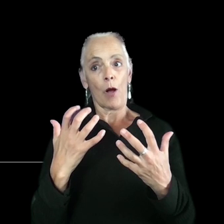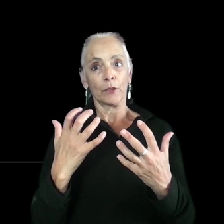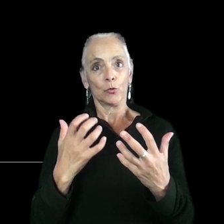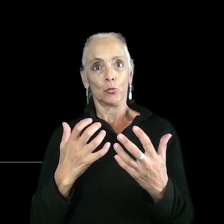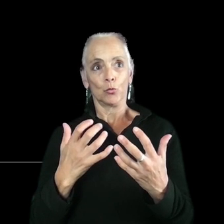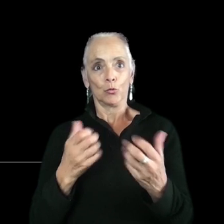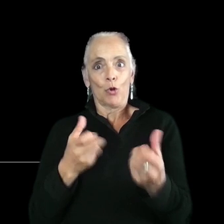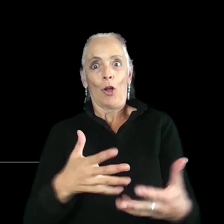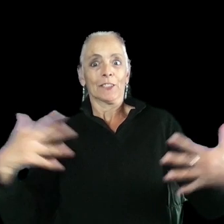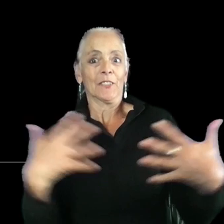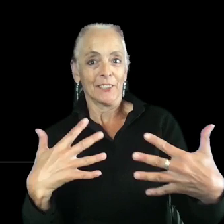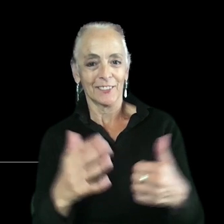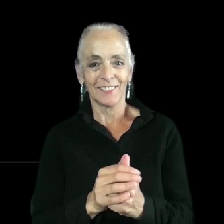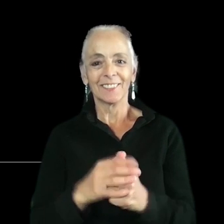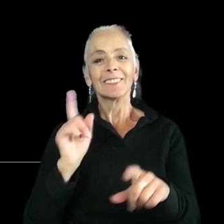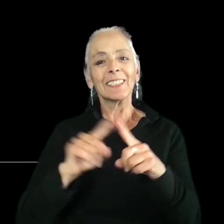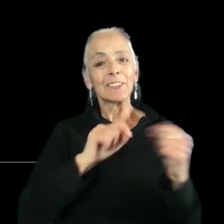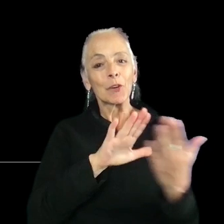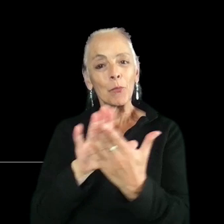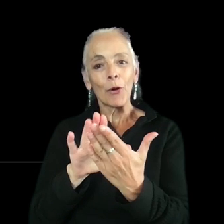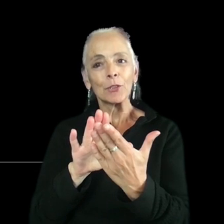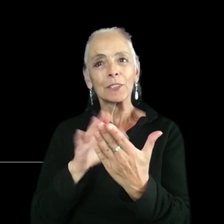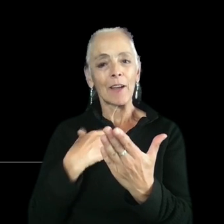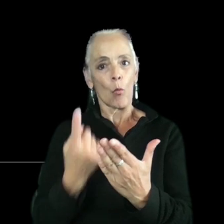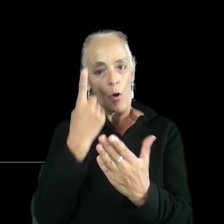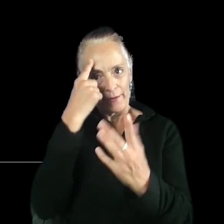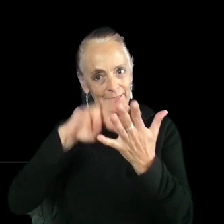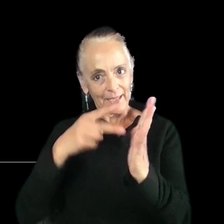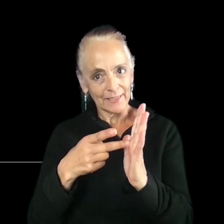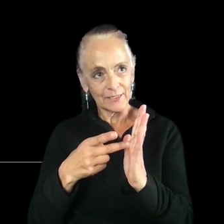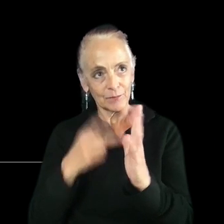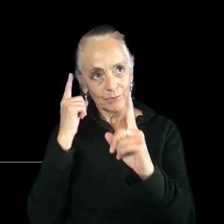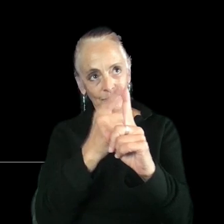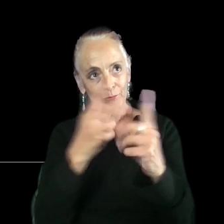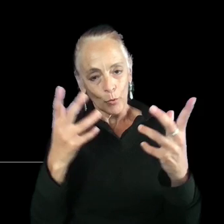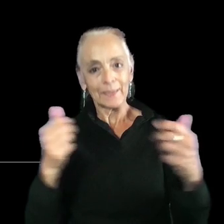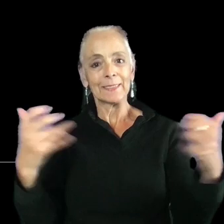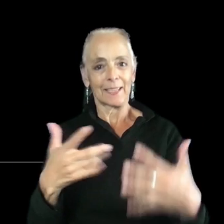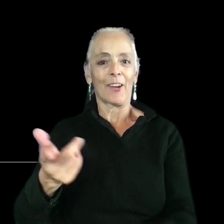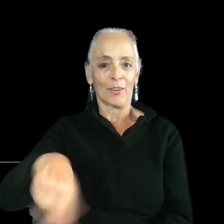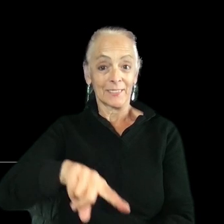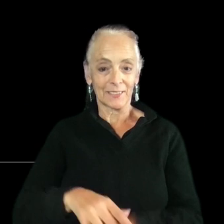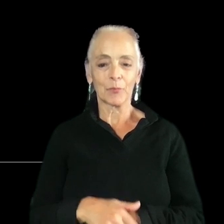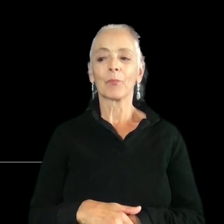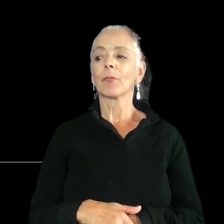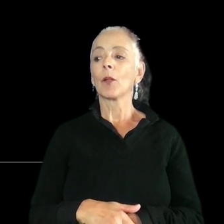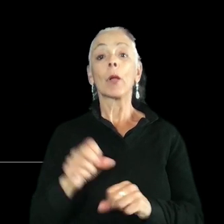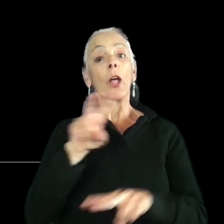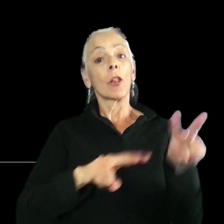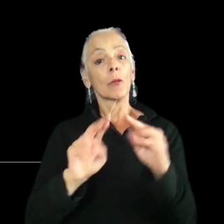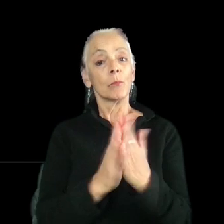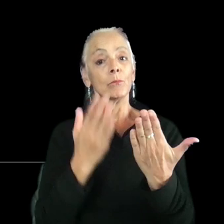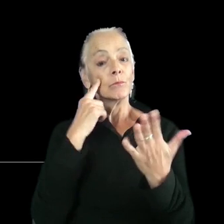right? So all of these different approaches still have one intent to scare us. We can look at books, for